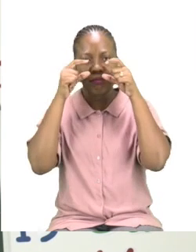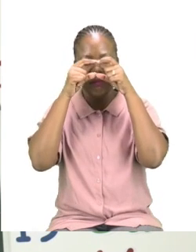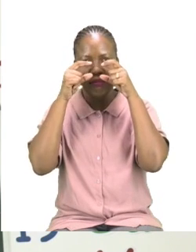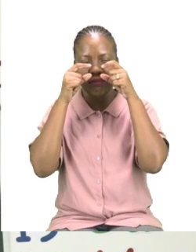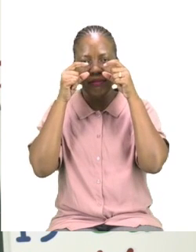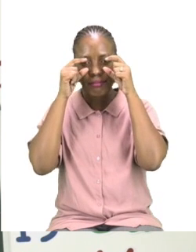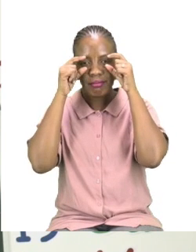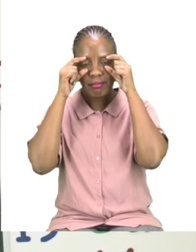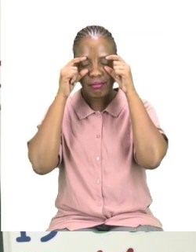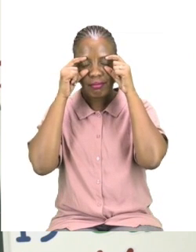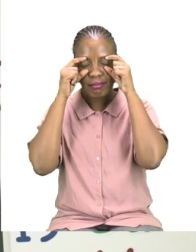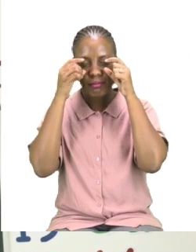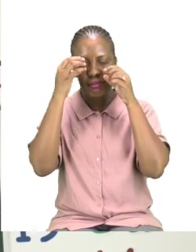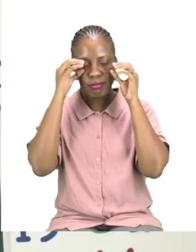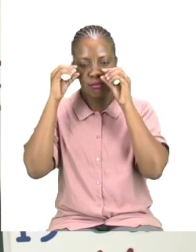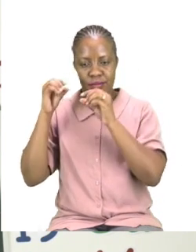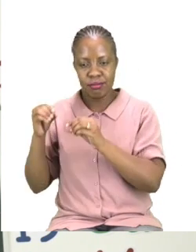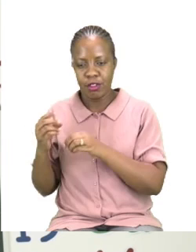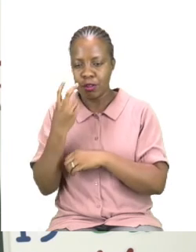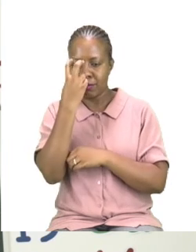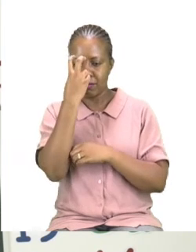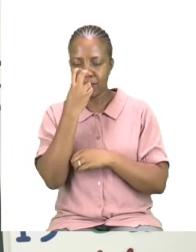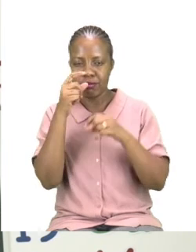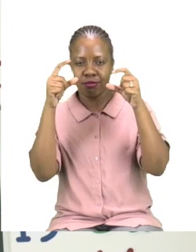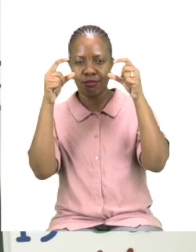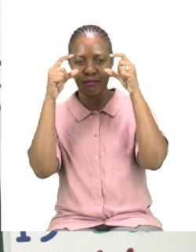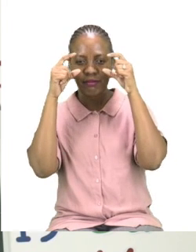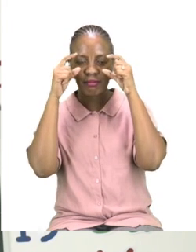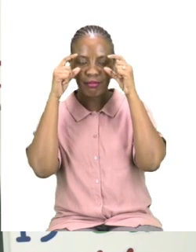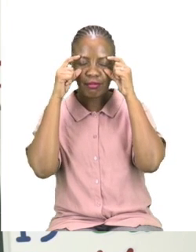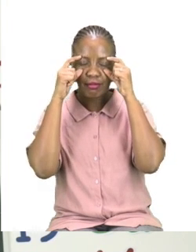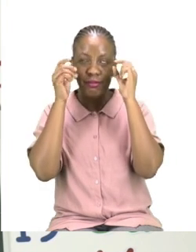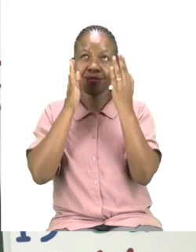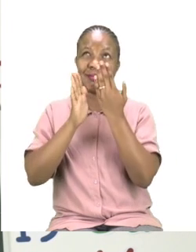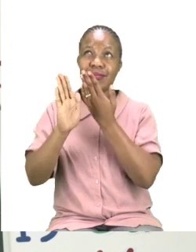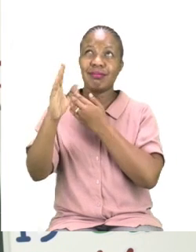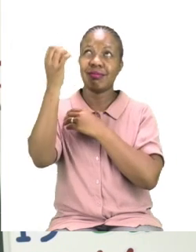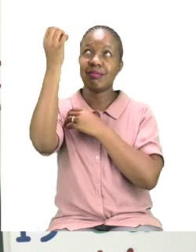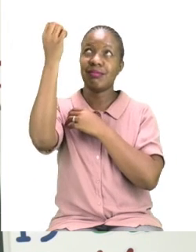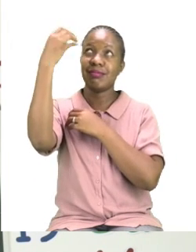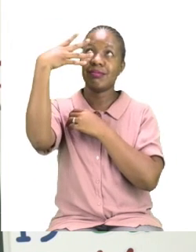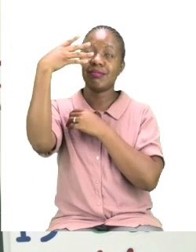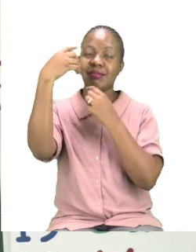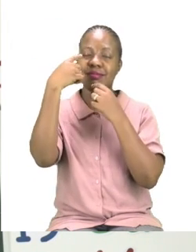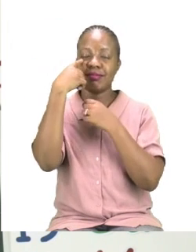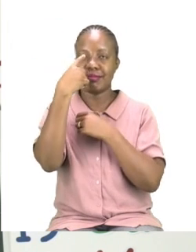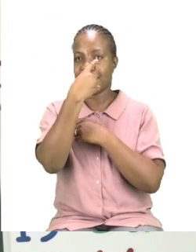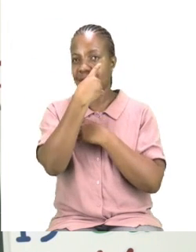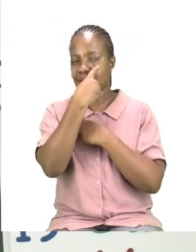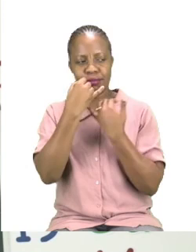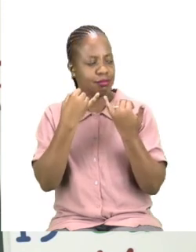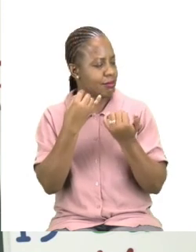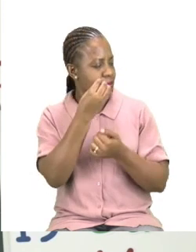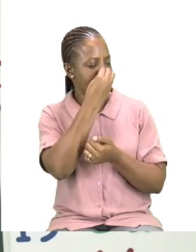so that the sun won't hurt my eyes. And I'm going to invite Zoshi. Zoshi, where are